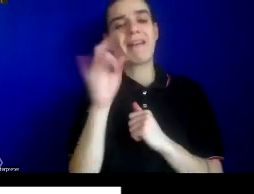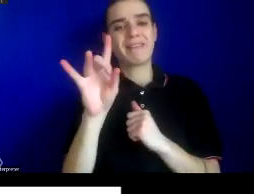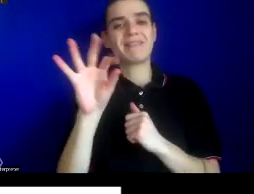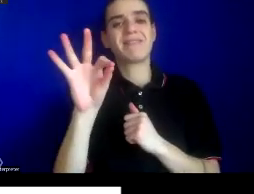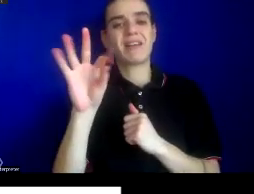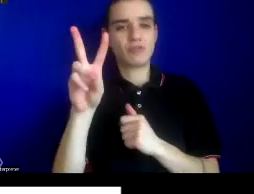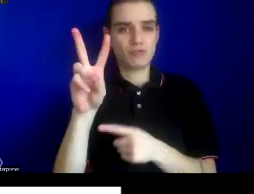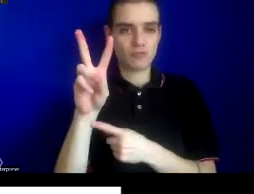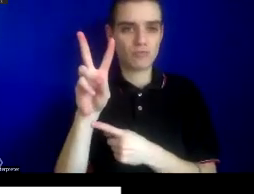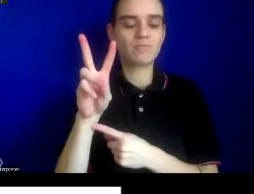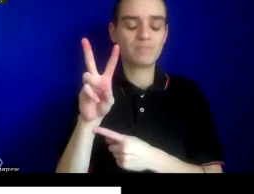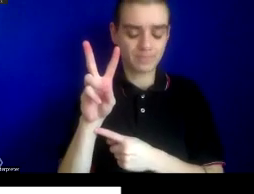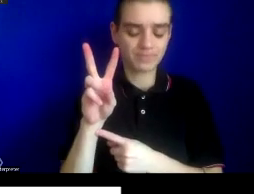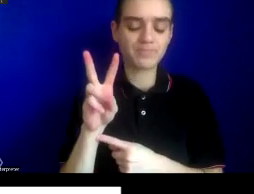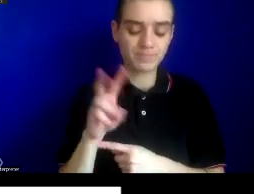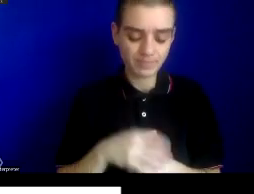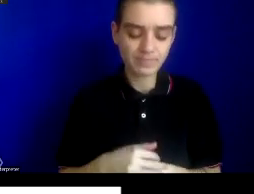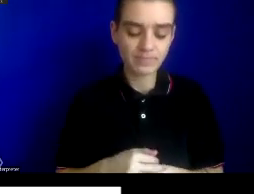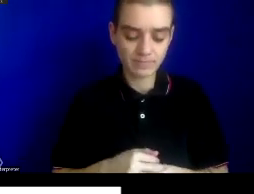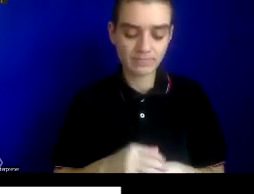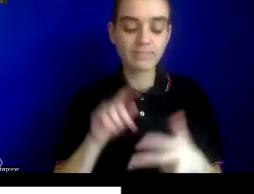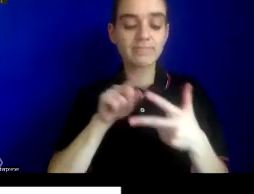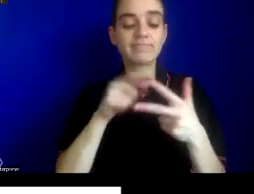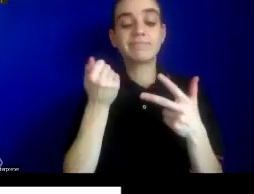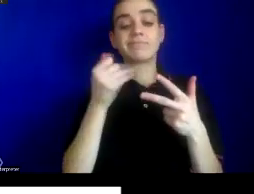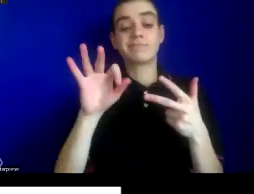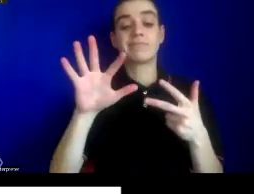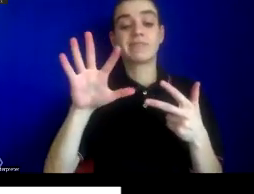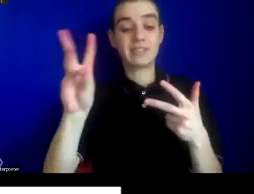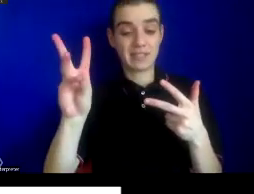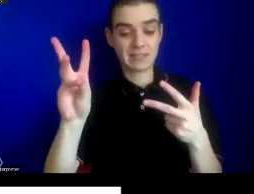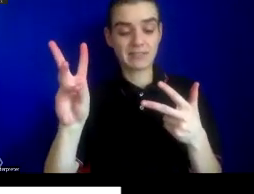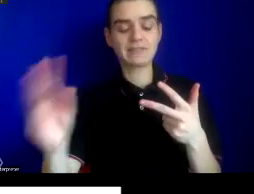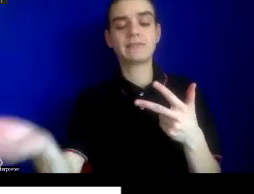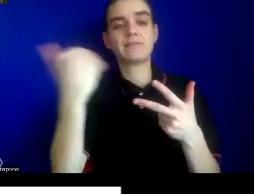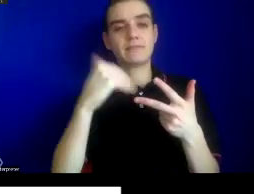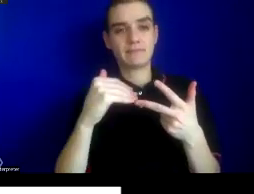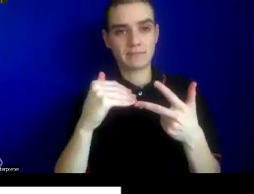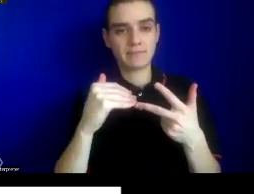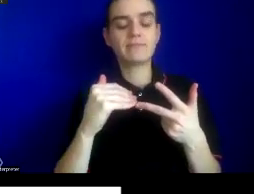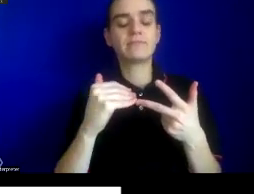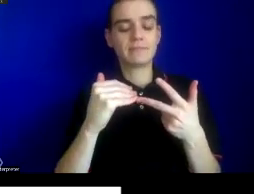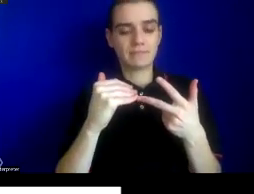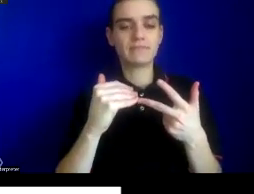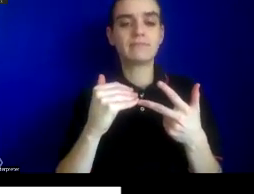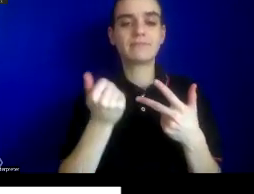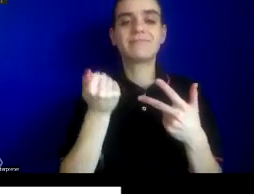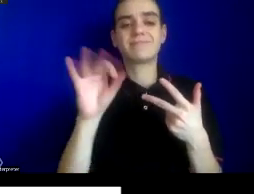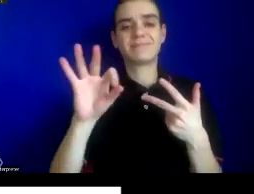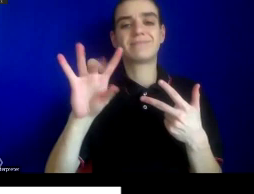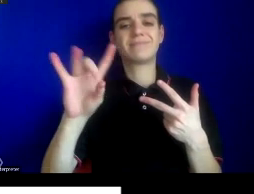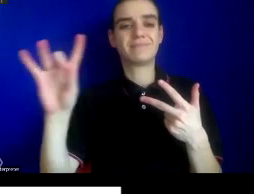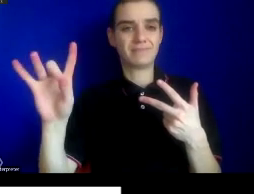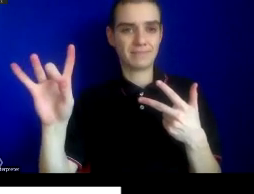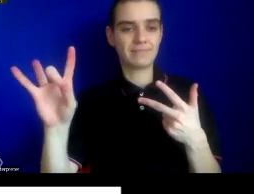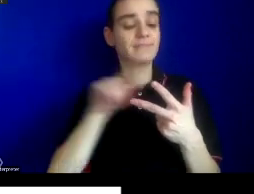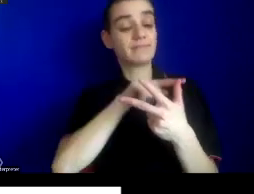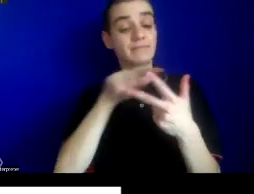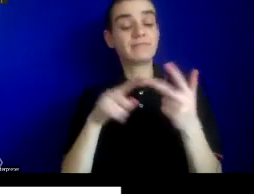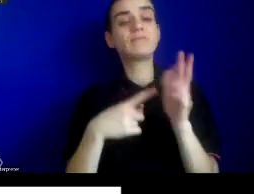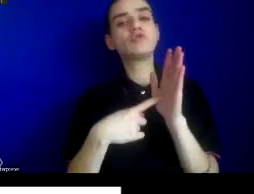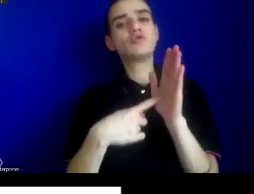the second from 1956 down here, and the third from 1988 reflect a